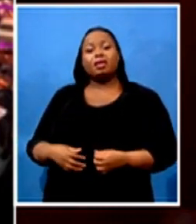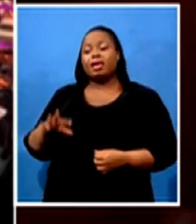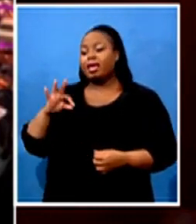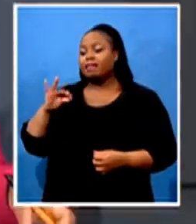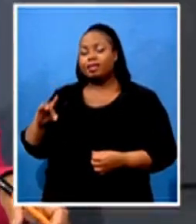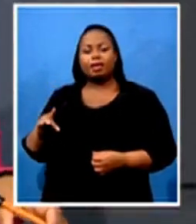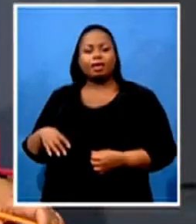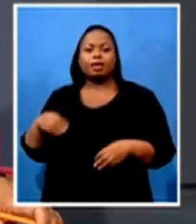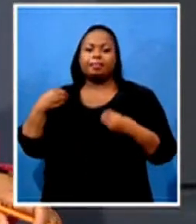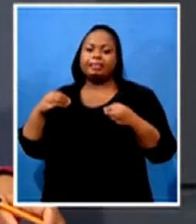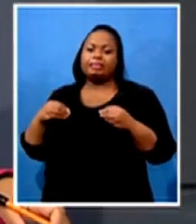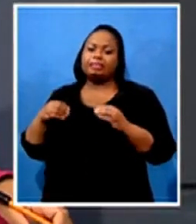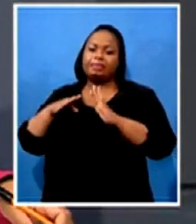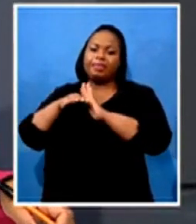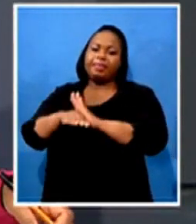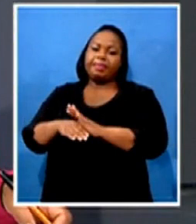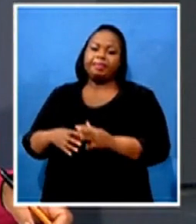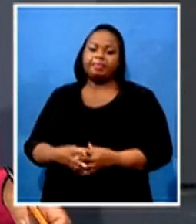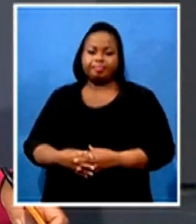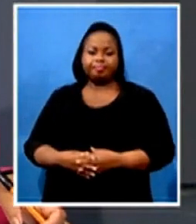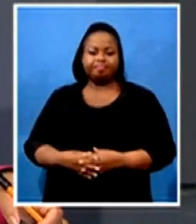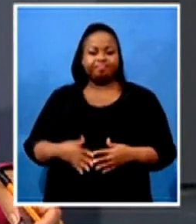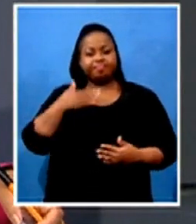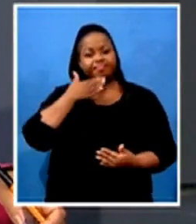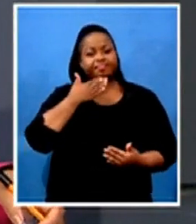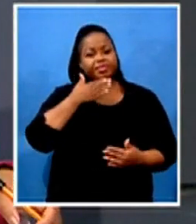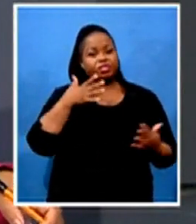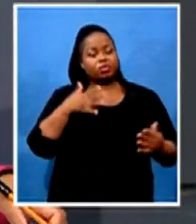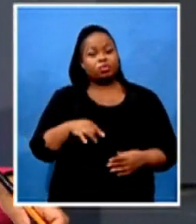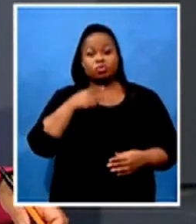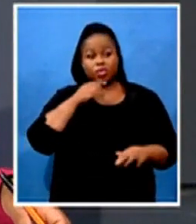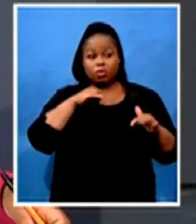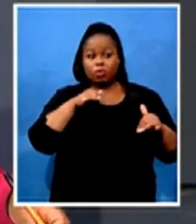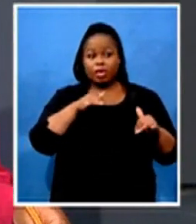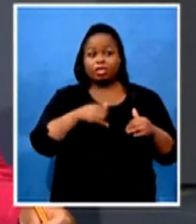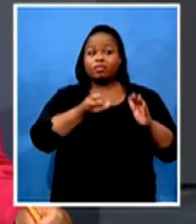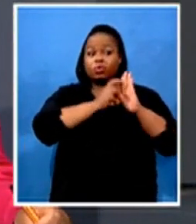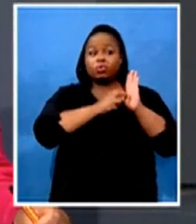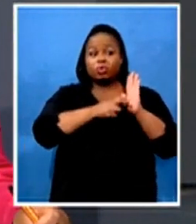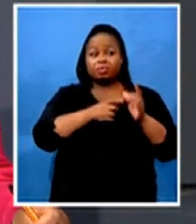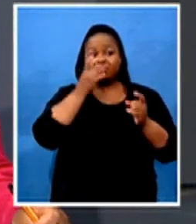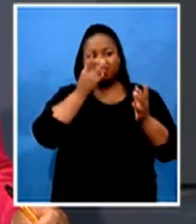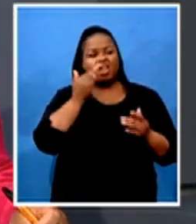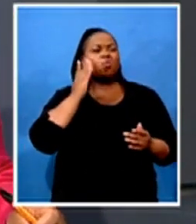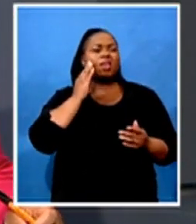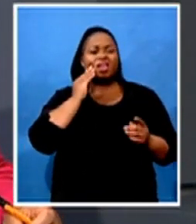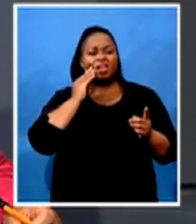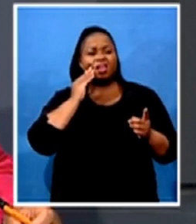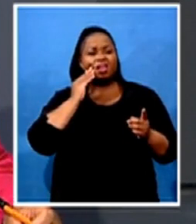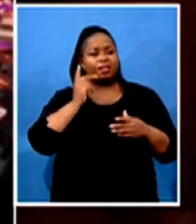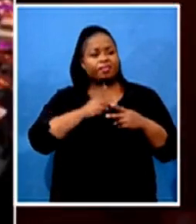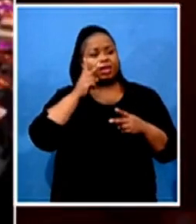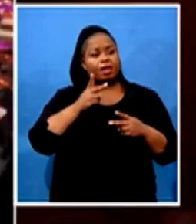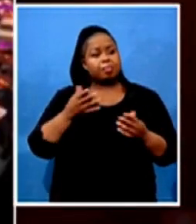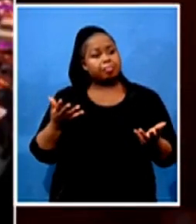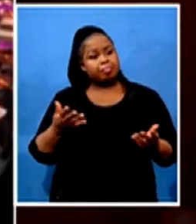Yeah. Thank you so much for talking to us. You're saying you're waiting for those protocols. Any indication as to when a finalization will be made? We